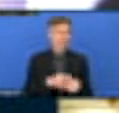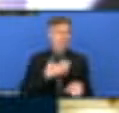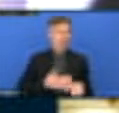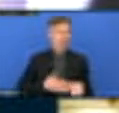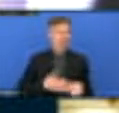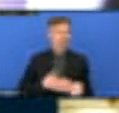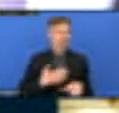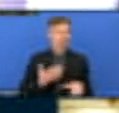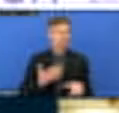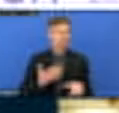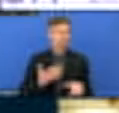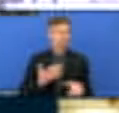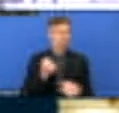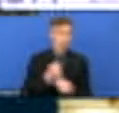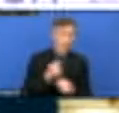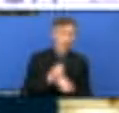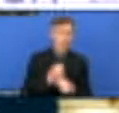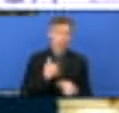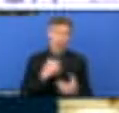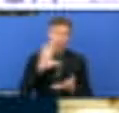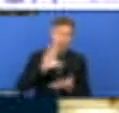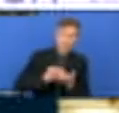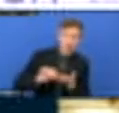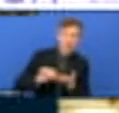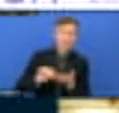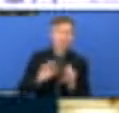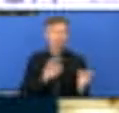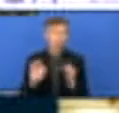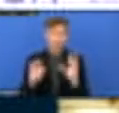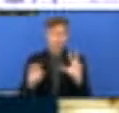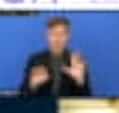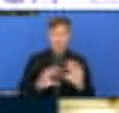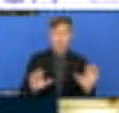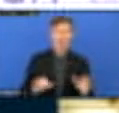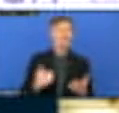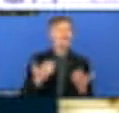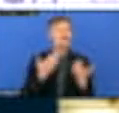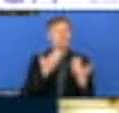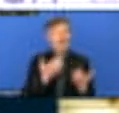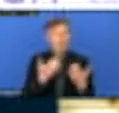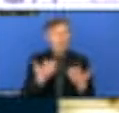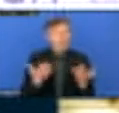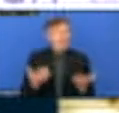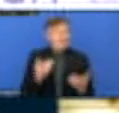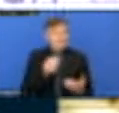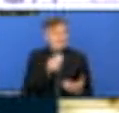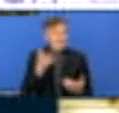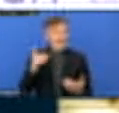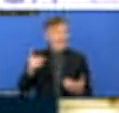Thank you. My reading is that some of those recommendations may be for development partners as well? Absolutely. government. Okay. Thank you.